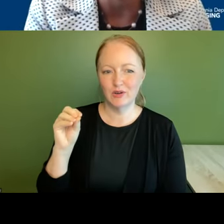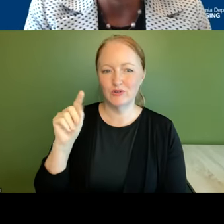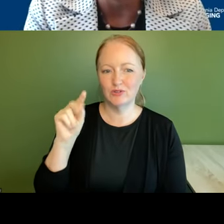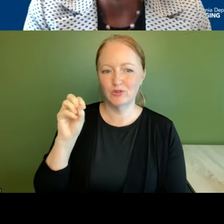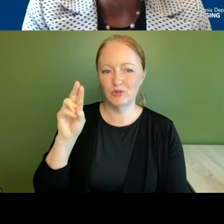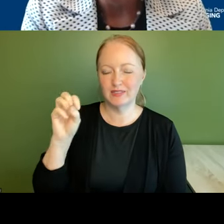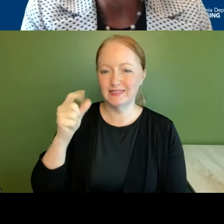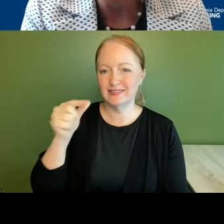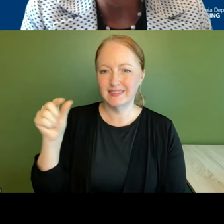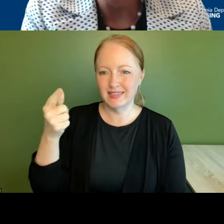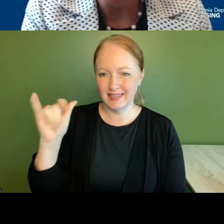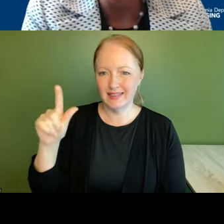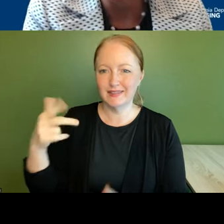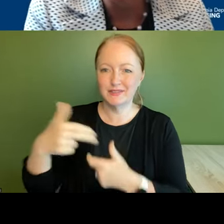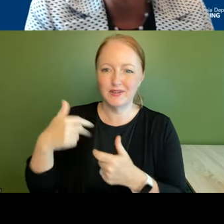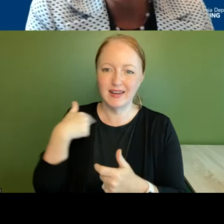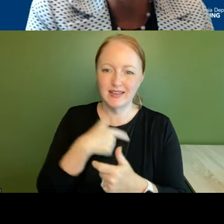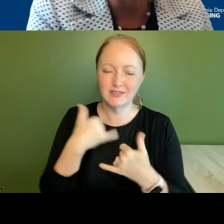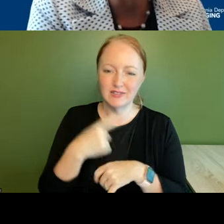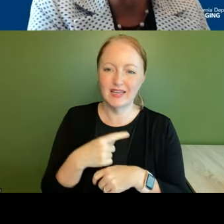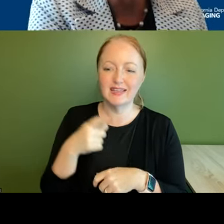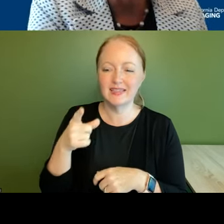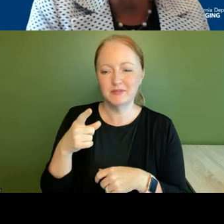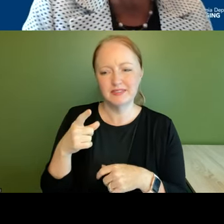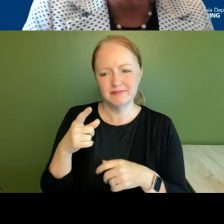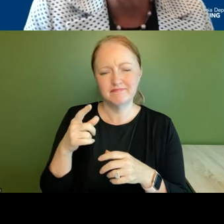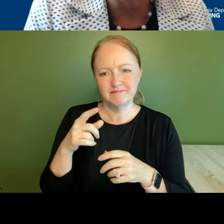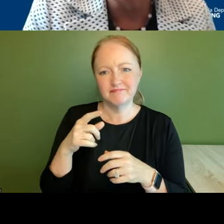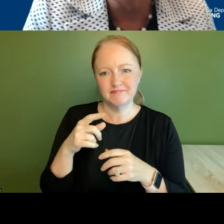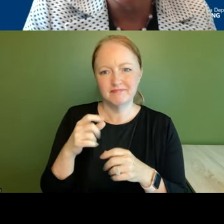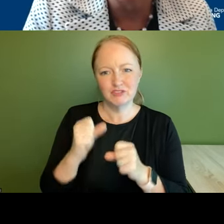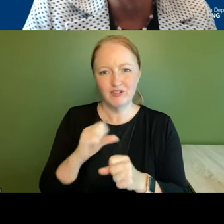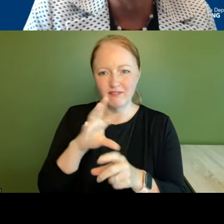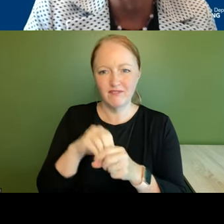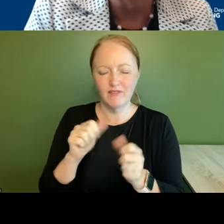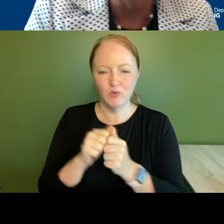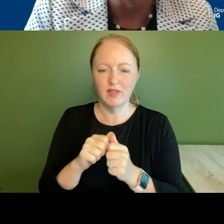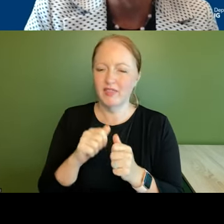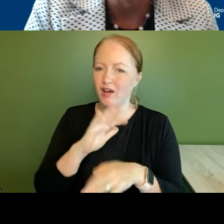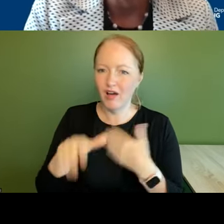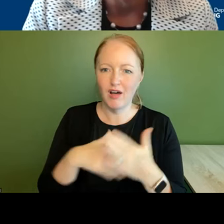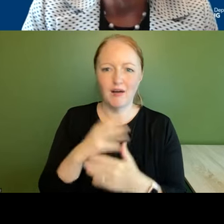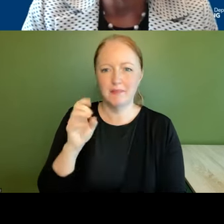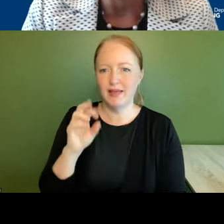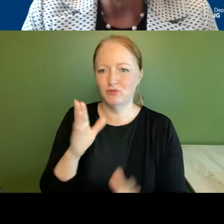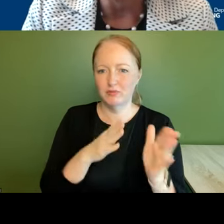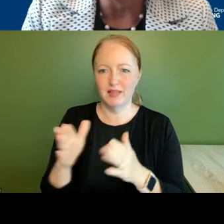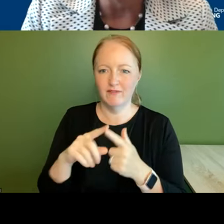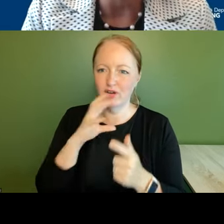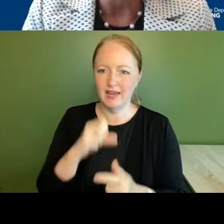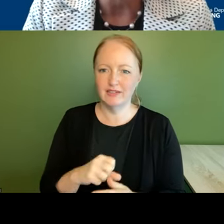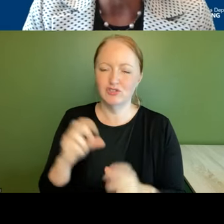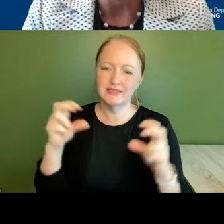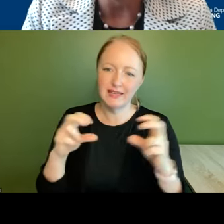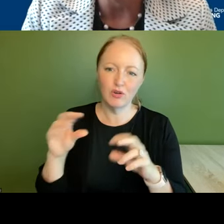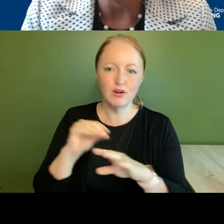joins us today he uh was instrumental in every aspect of the master plan for aging um stakeholder